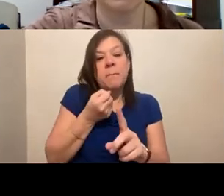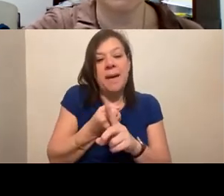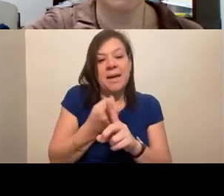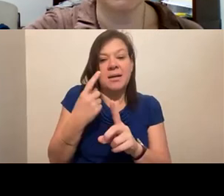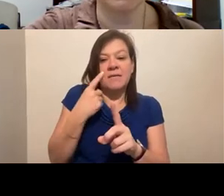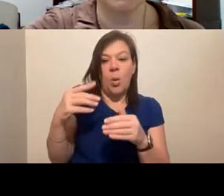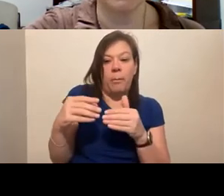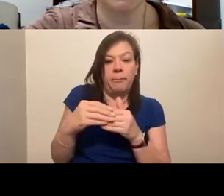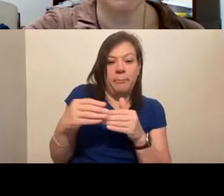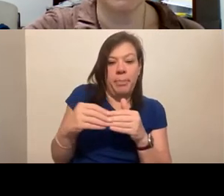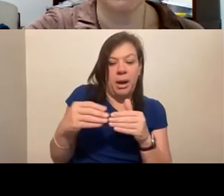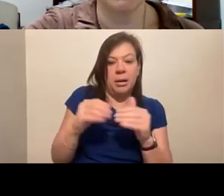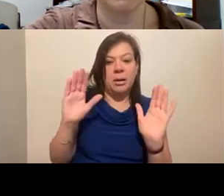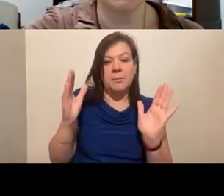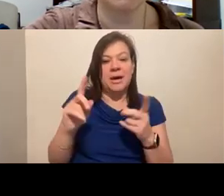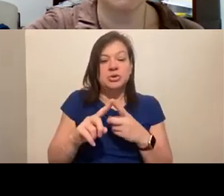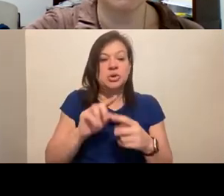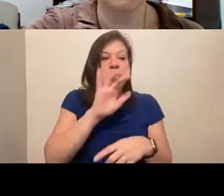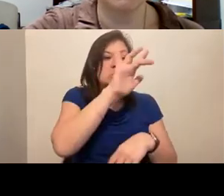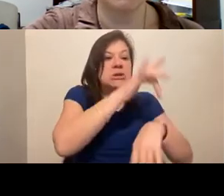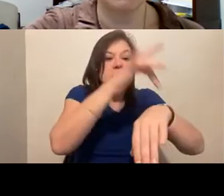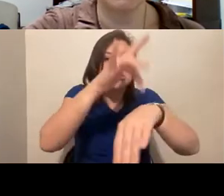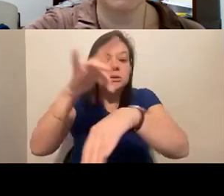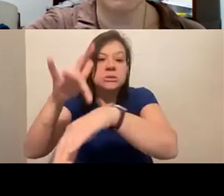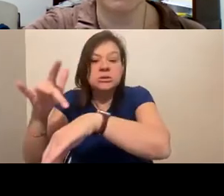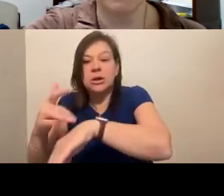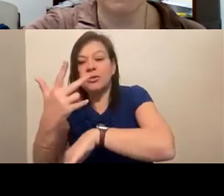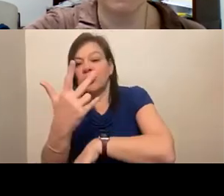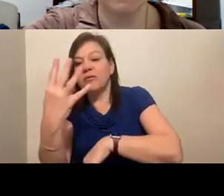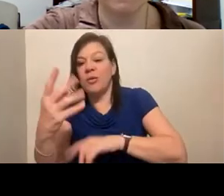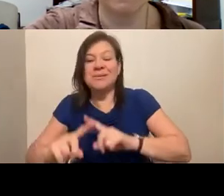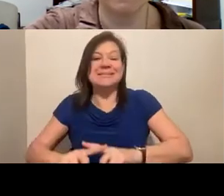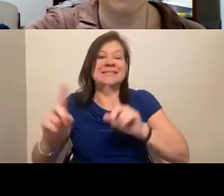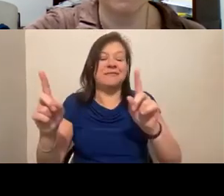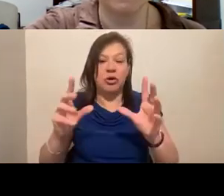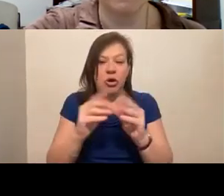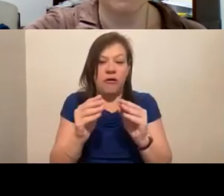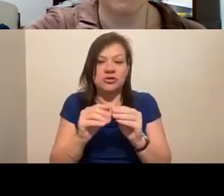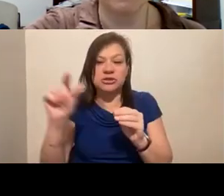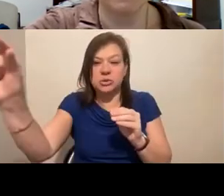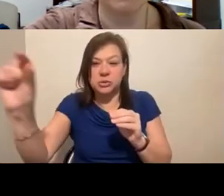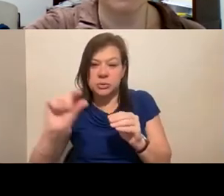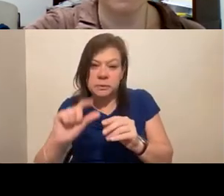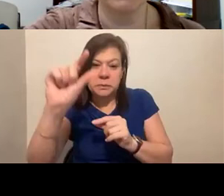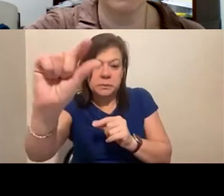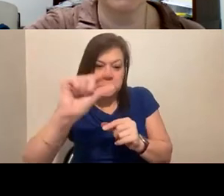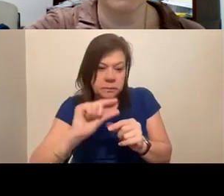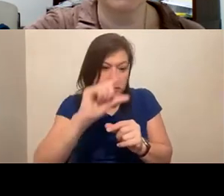to like having to go to three or four different conferences to get kind of like piecemeal the different kinds of information.